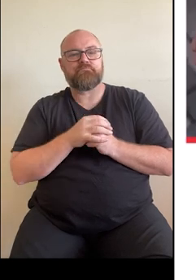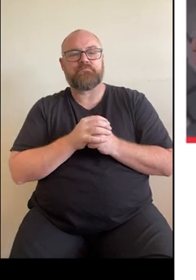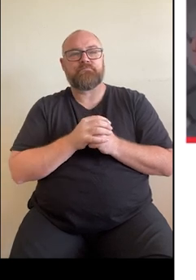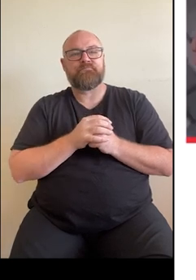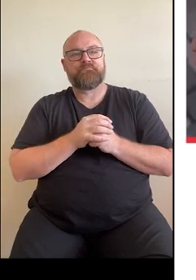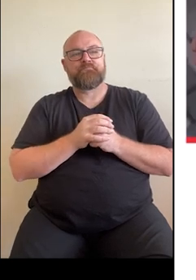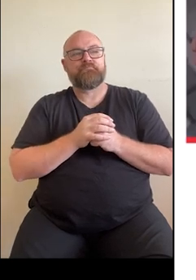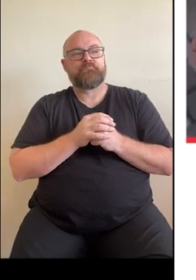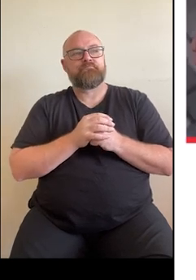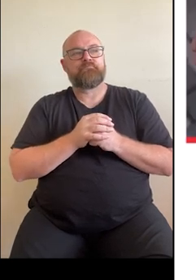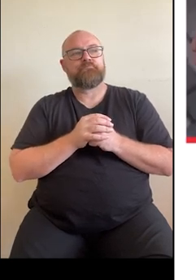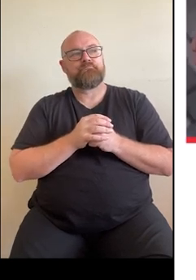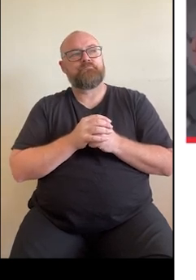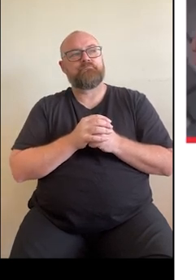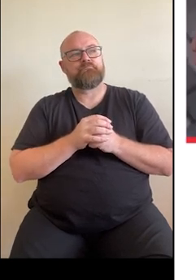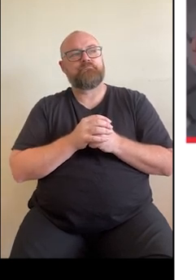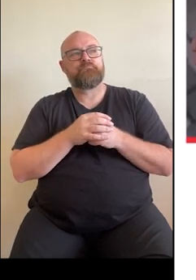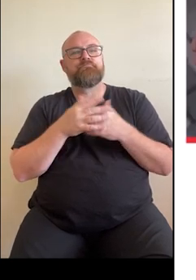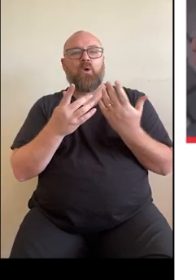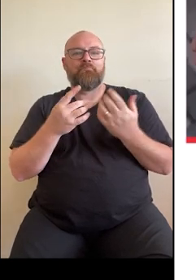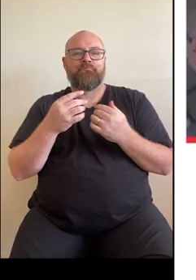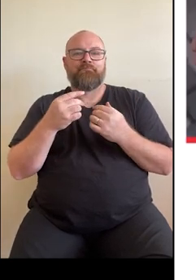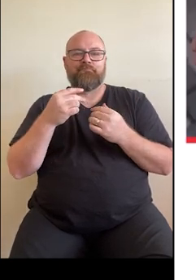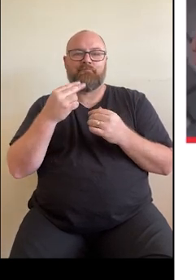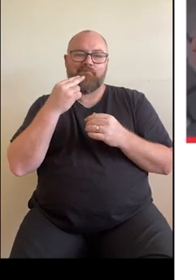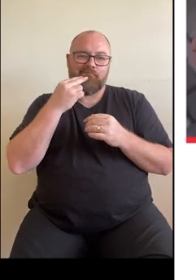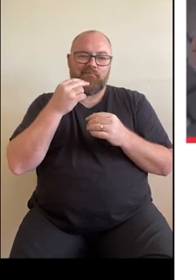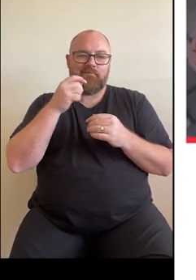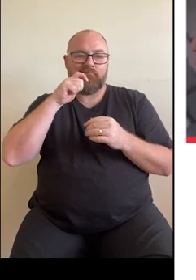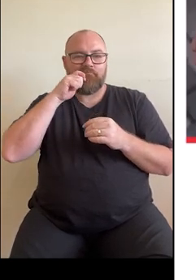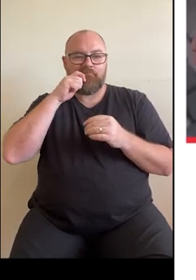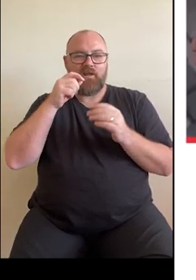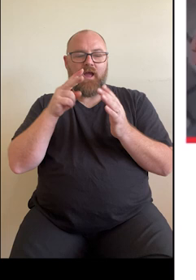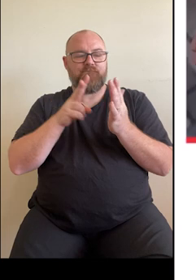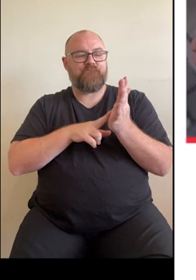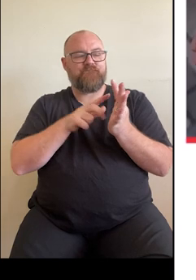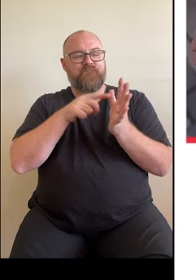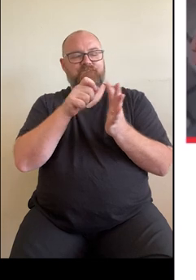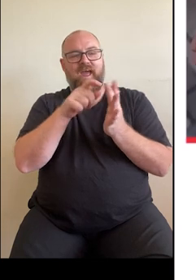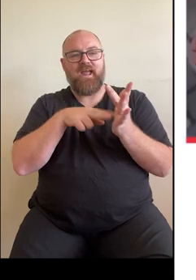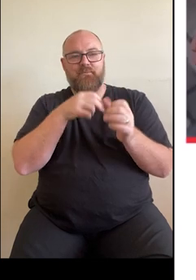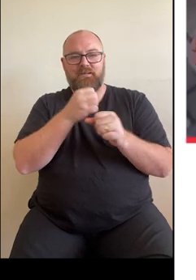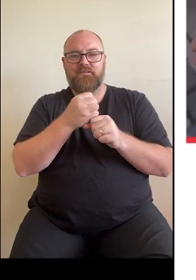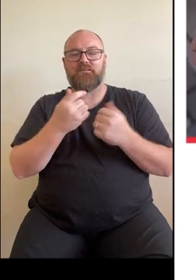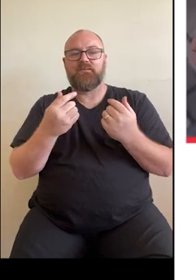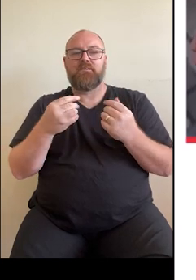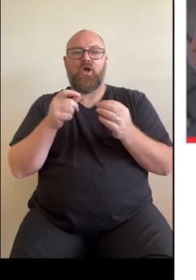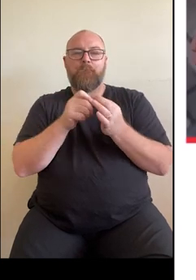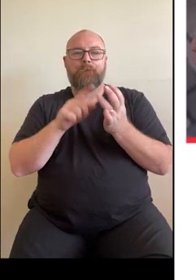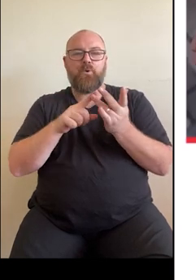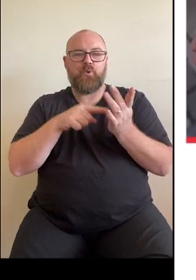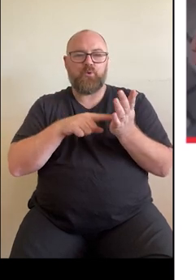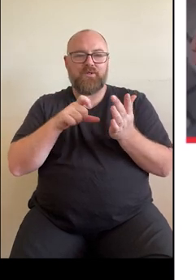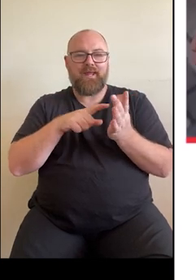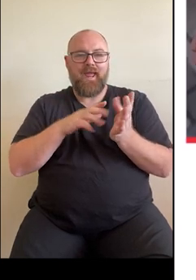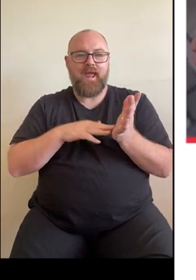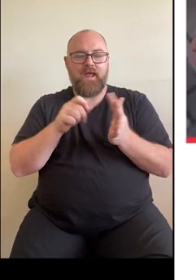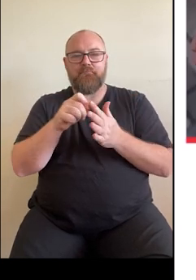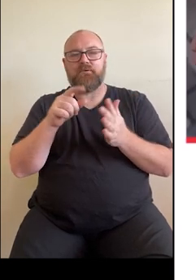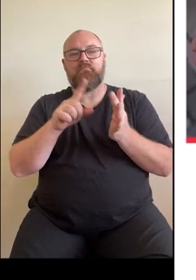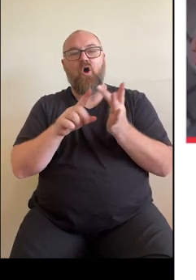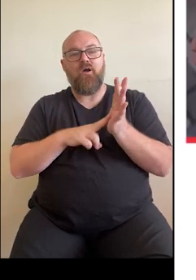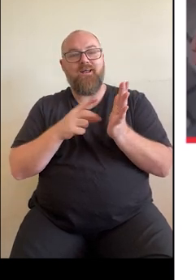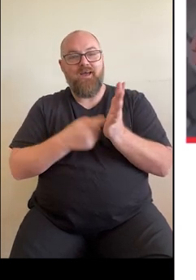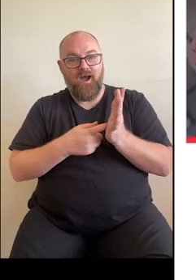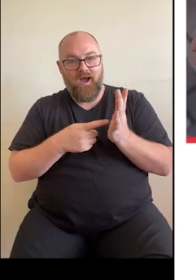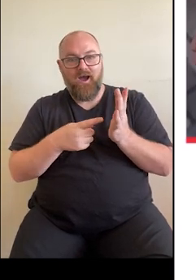why vaping is smoking 2.0, the beating hearts boot camp, INR, community surveys, is